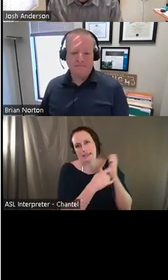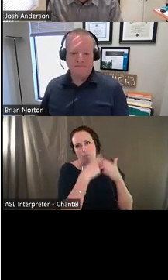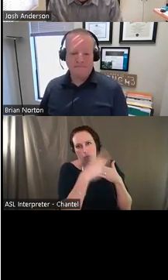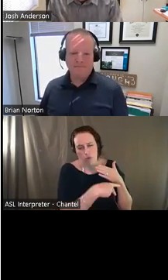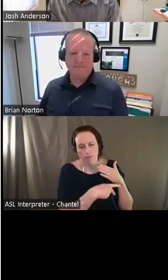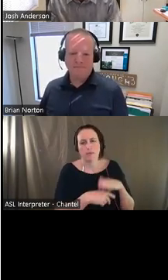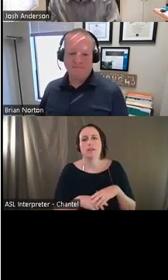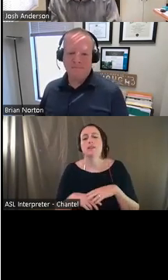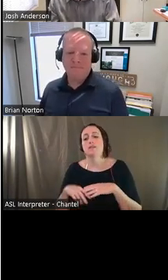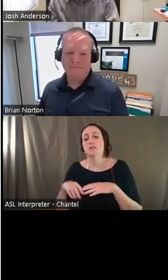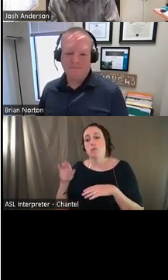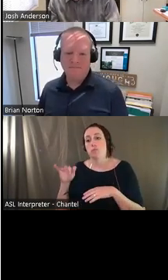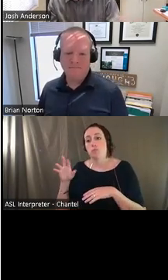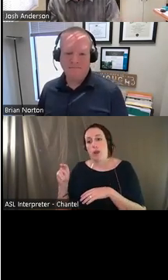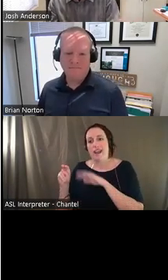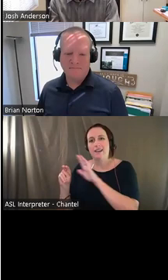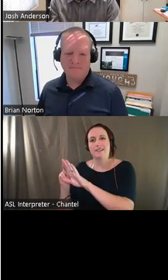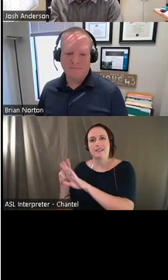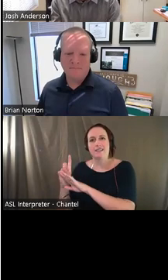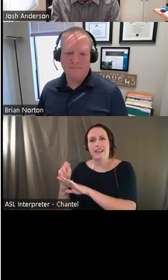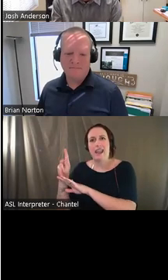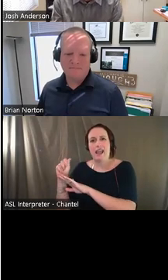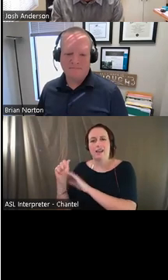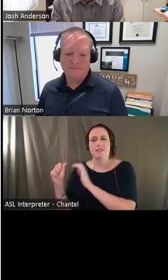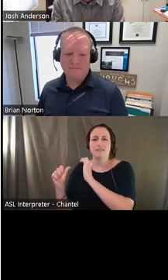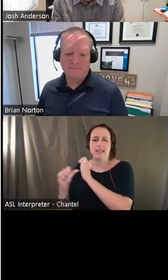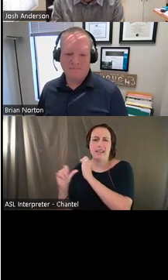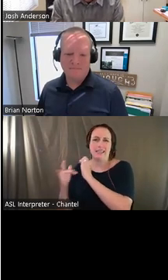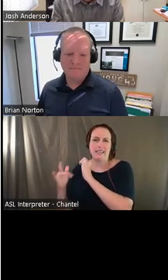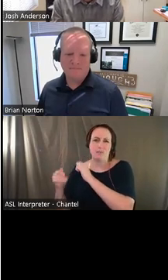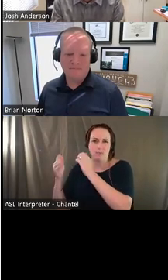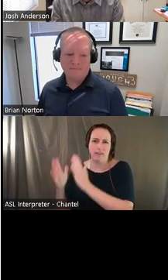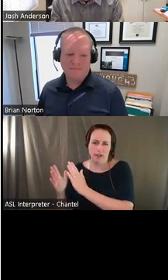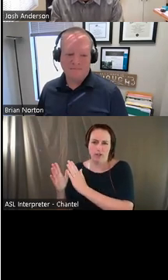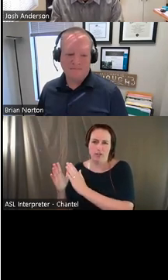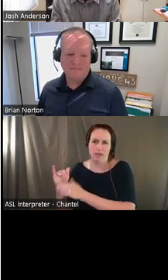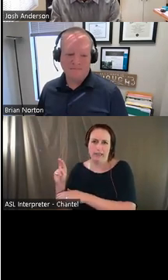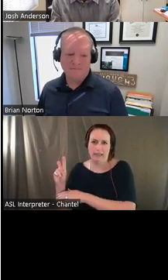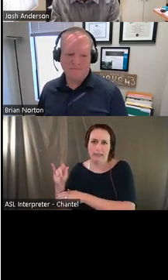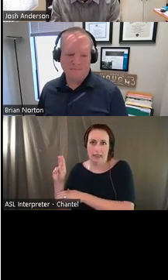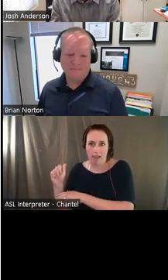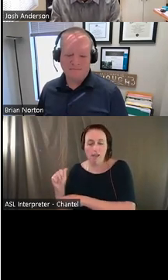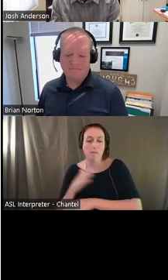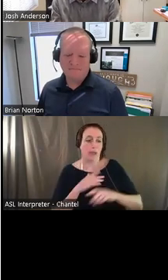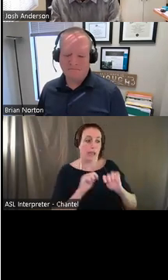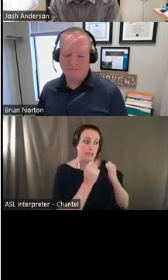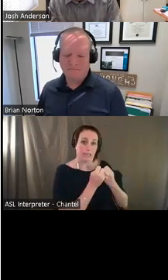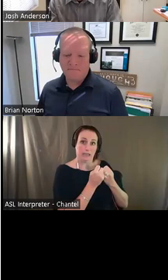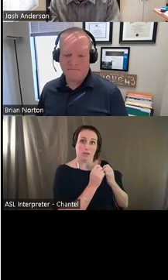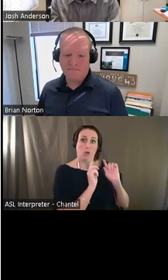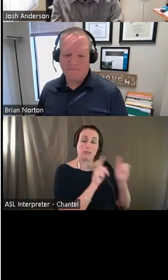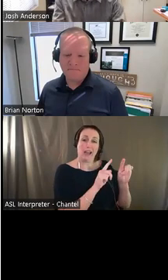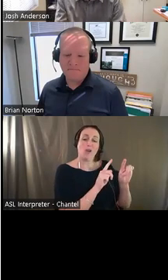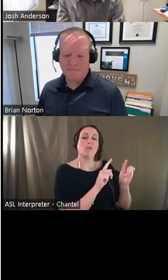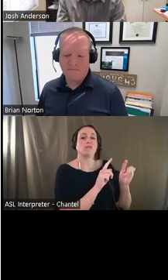is over in data, which is the AT Act provider here for Indiana, my team actually goes out and works with individuals for workplace